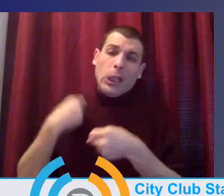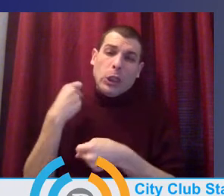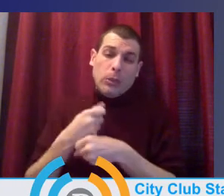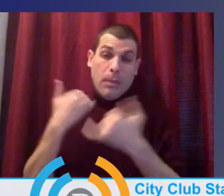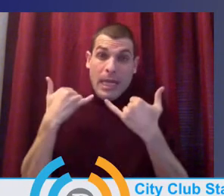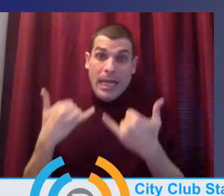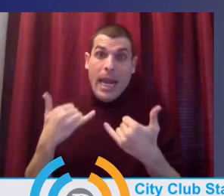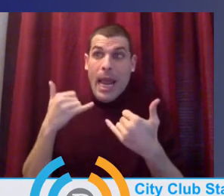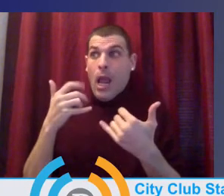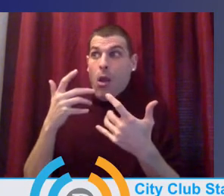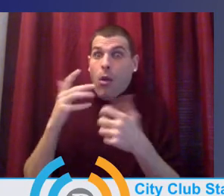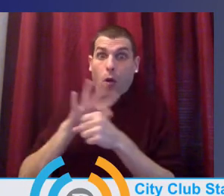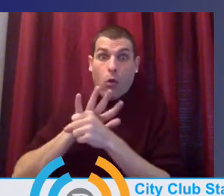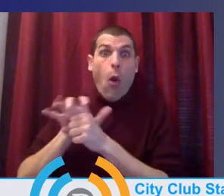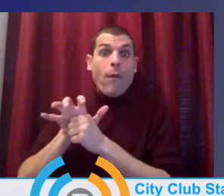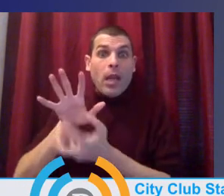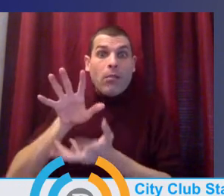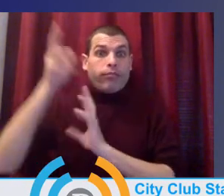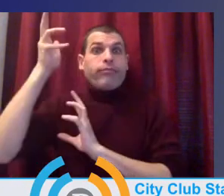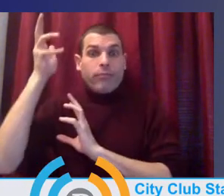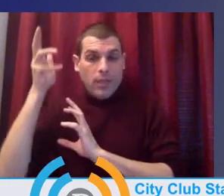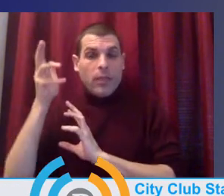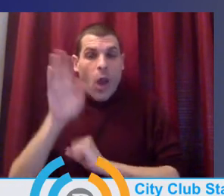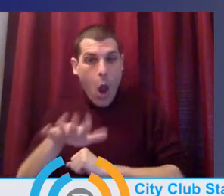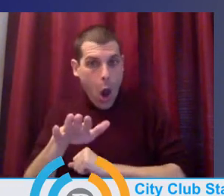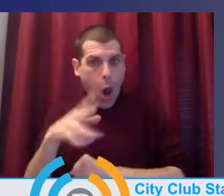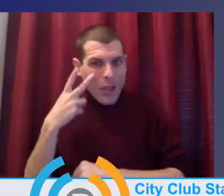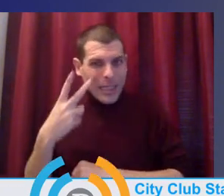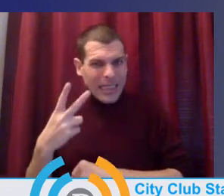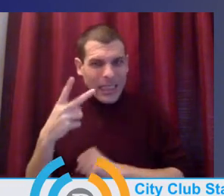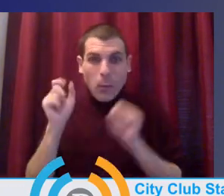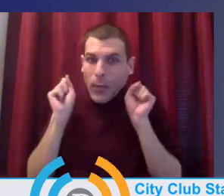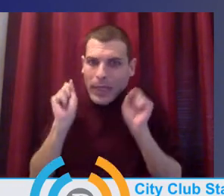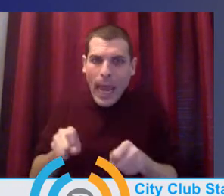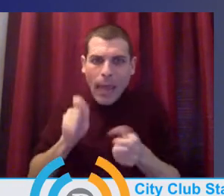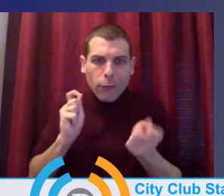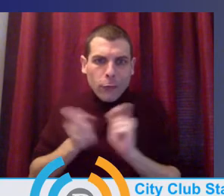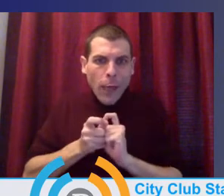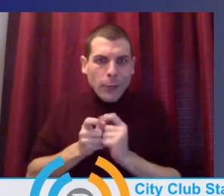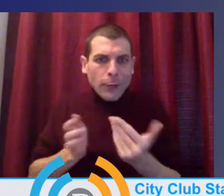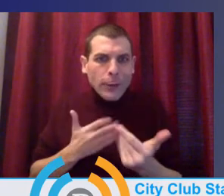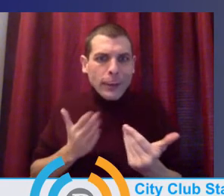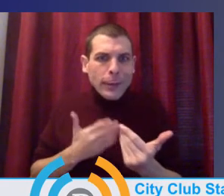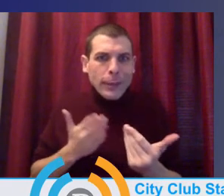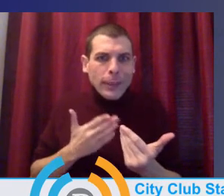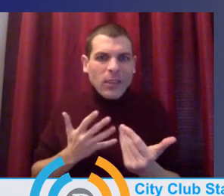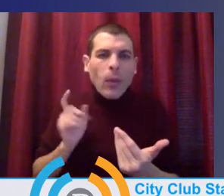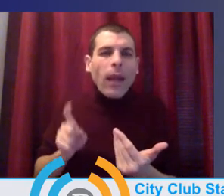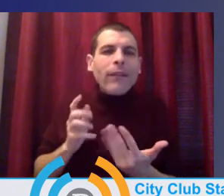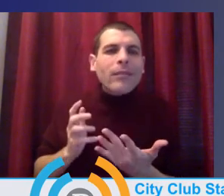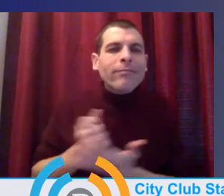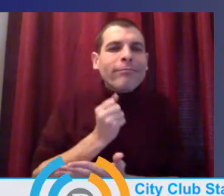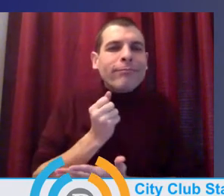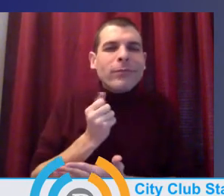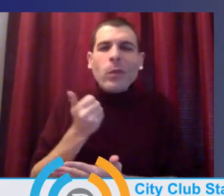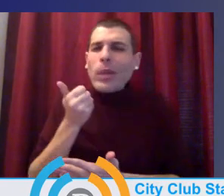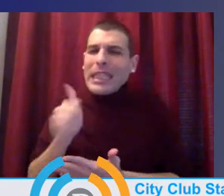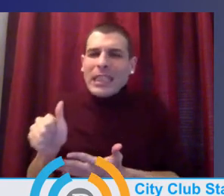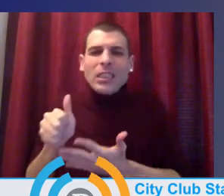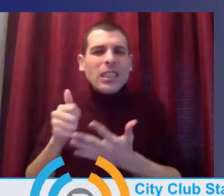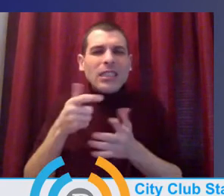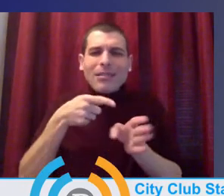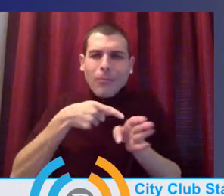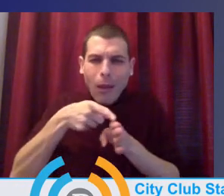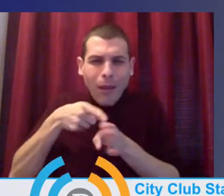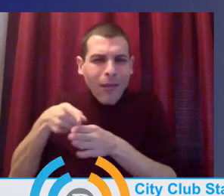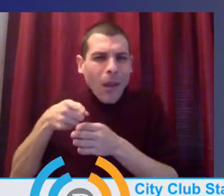pivot. And I think when you look at all of those categories in our education sector and our industry, you know,